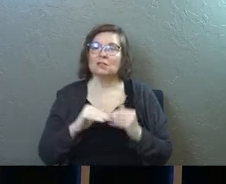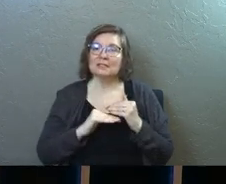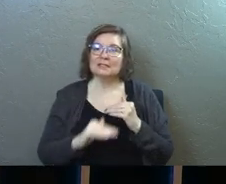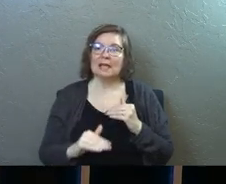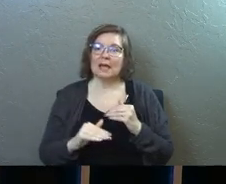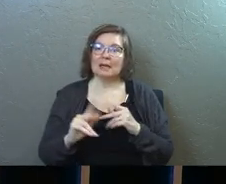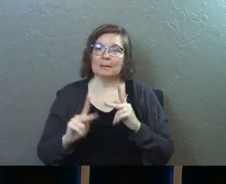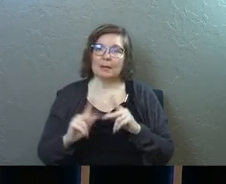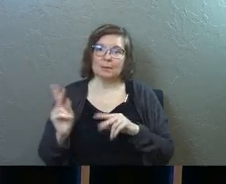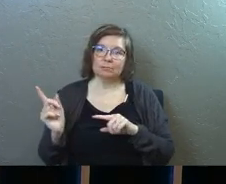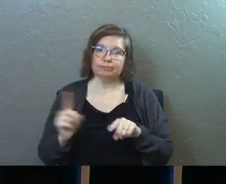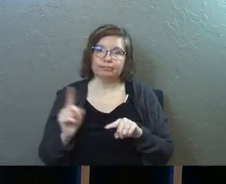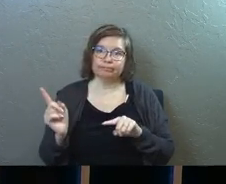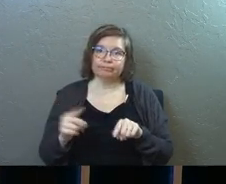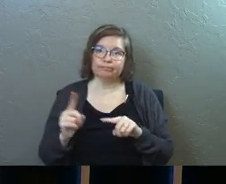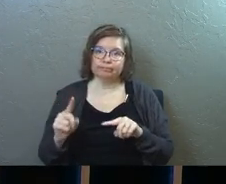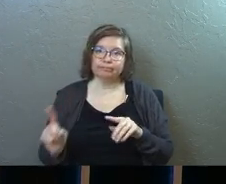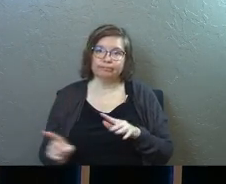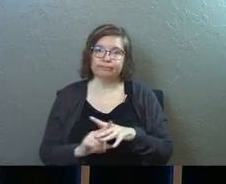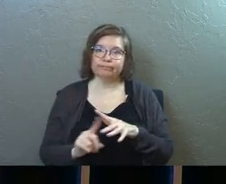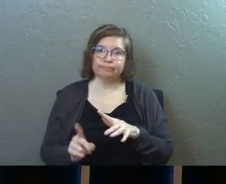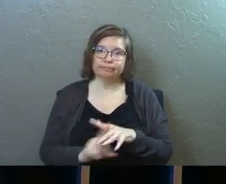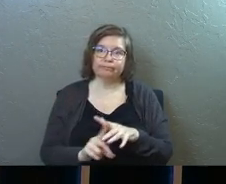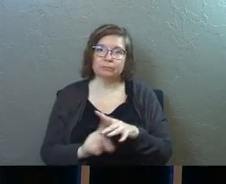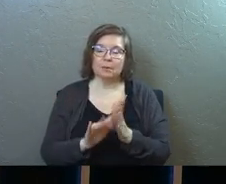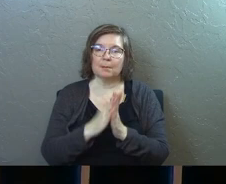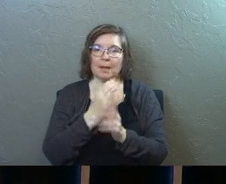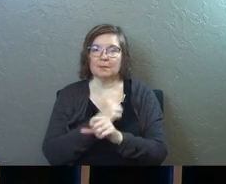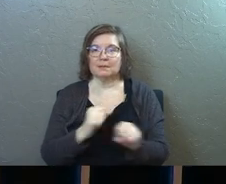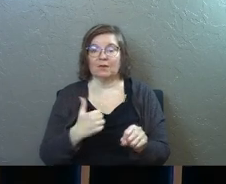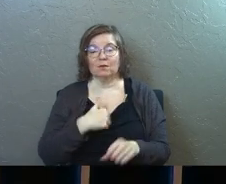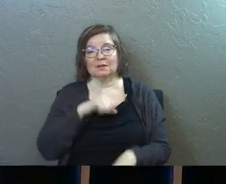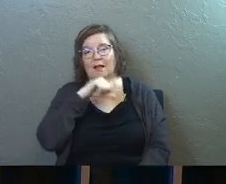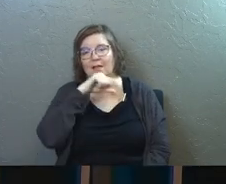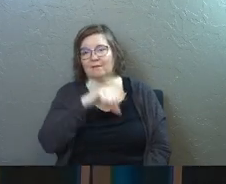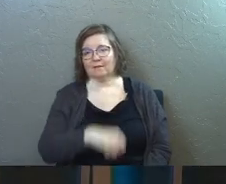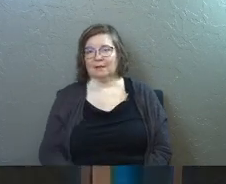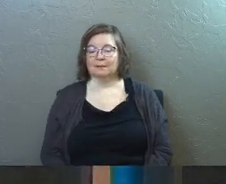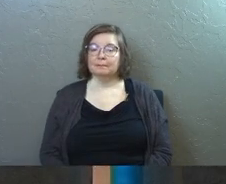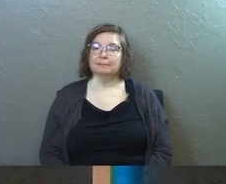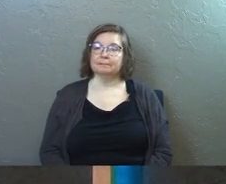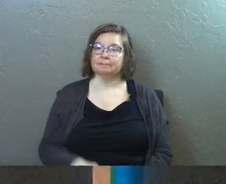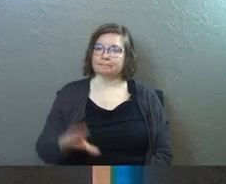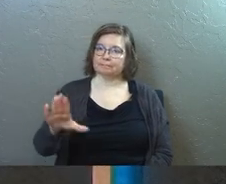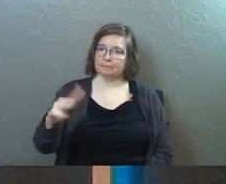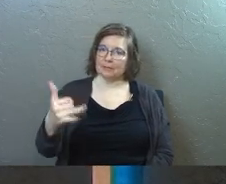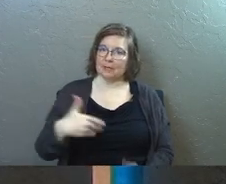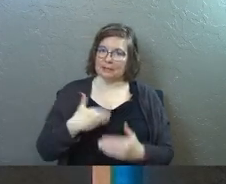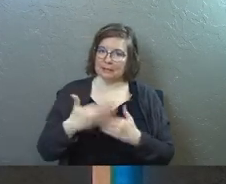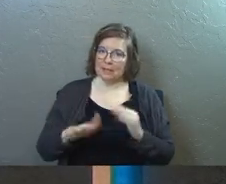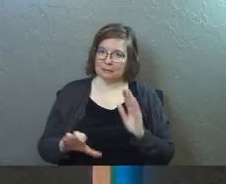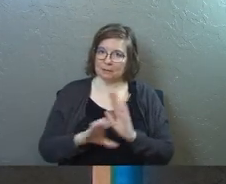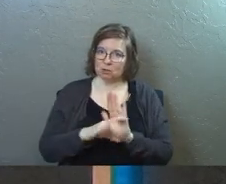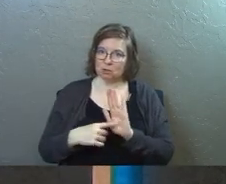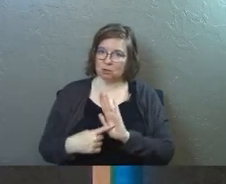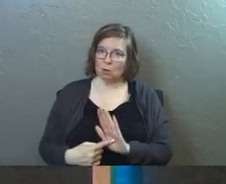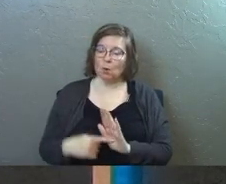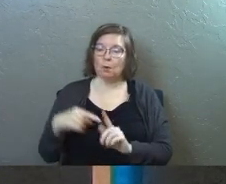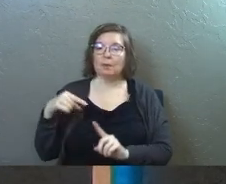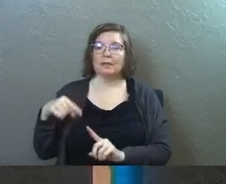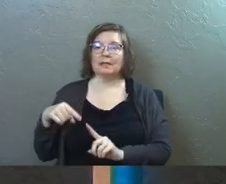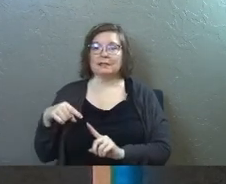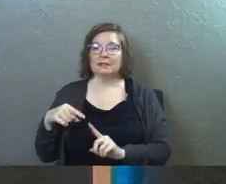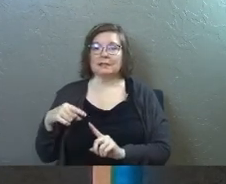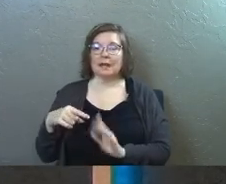steady trickle of people getting saved, which I love. Now, this next picture I'm going to give you, this is a